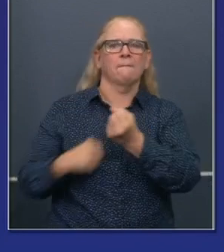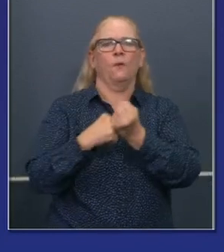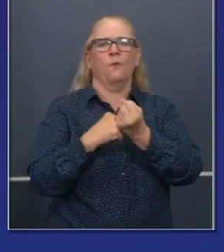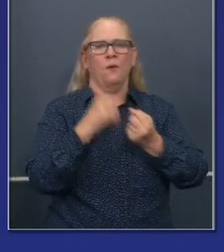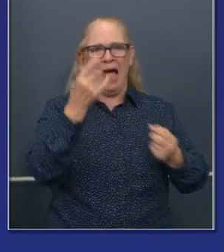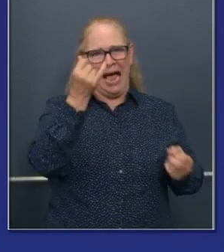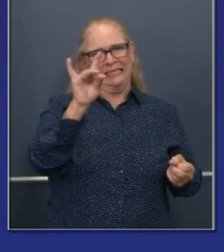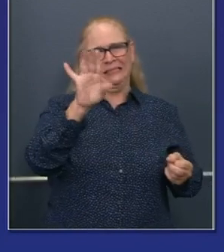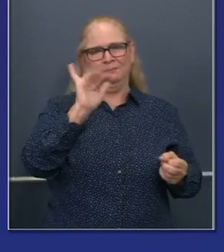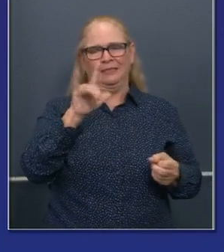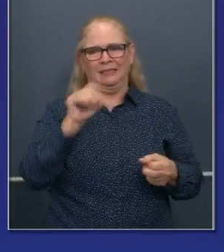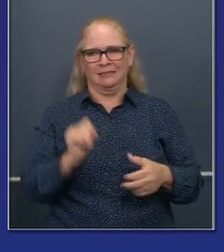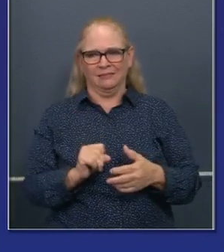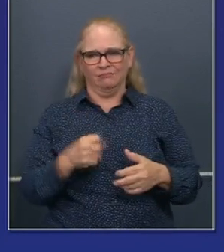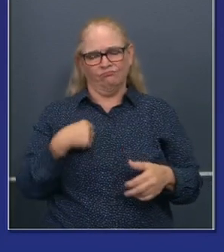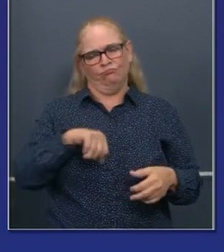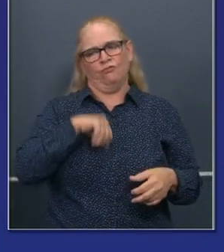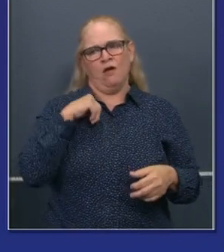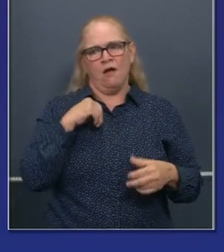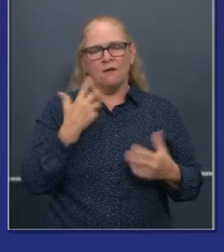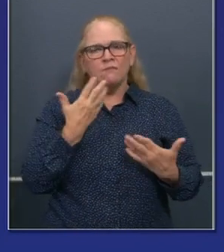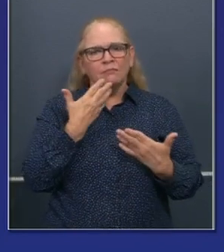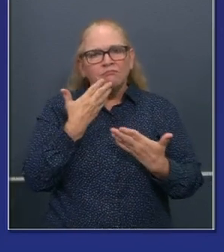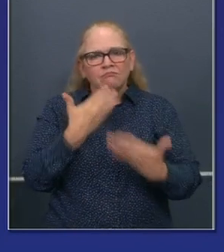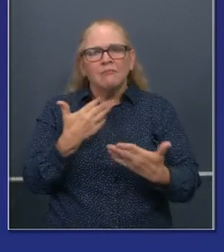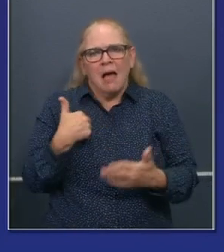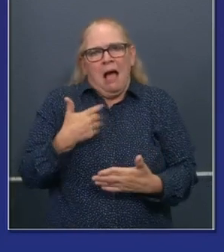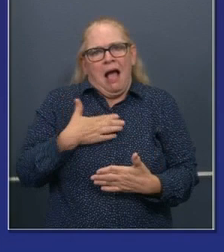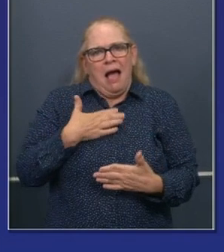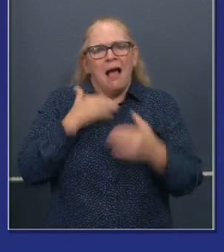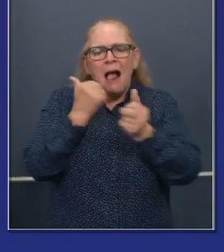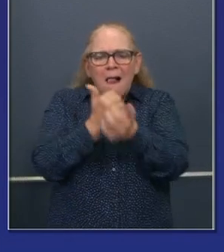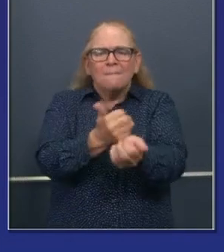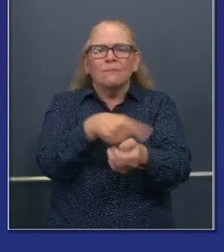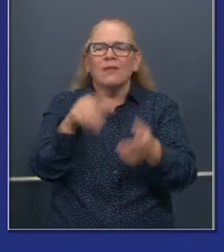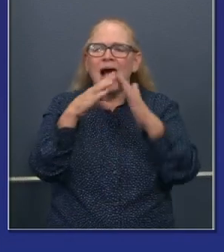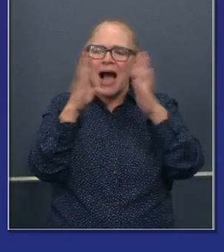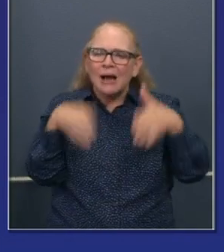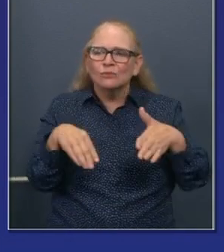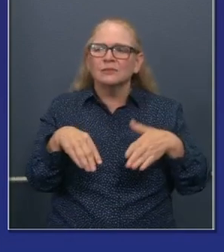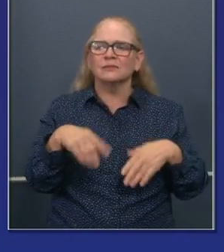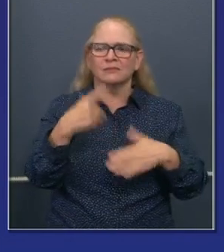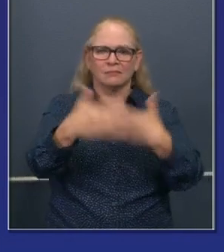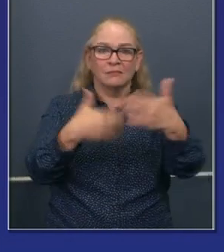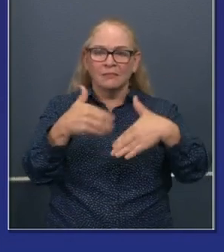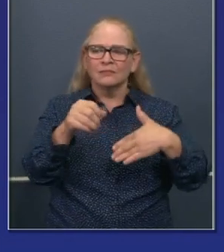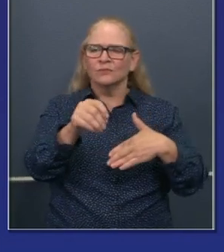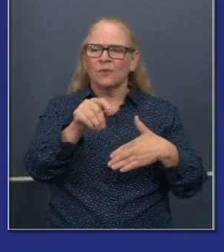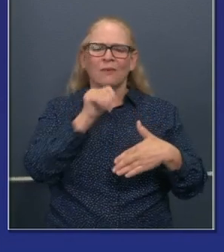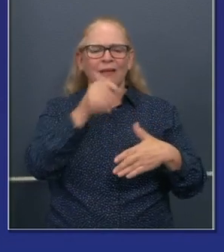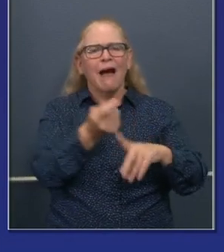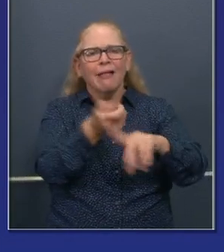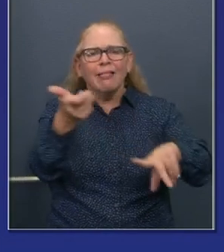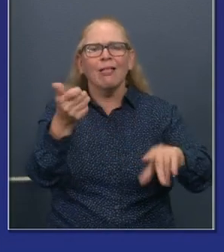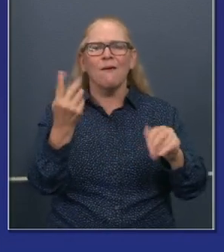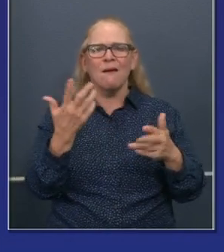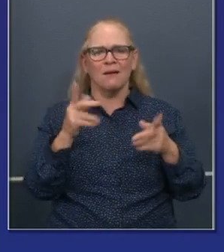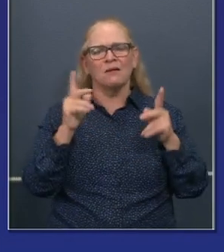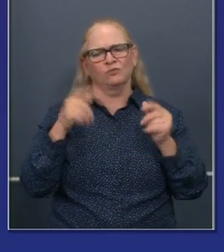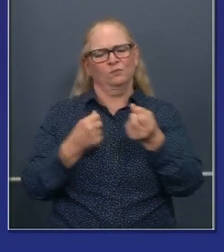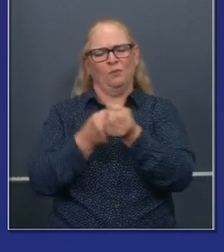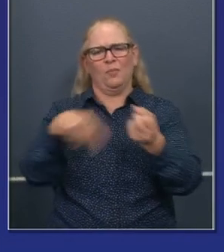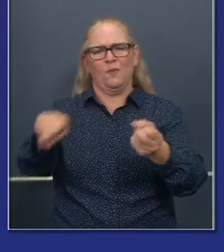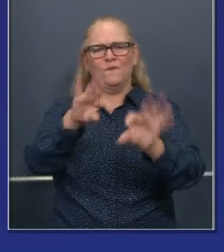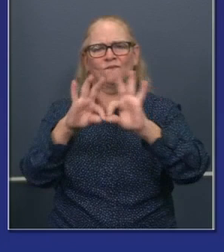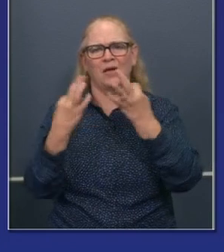we are very proud of, uh, to move housing production forward last year. By no stretch of the imagination is that where